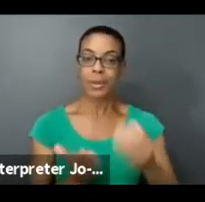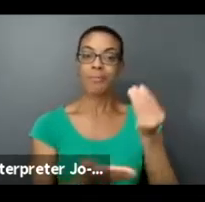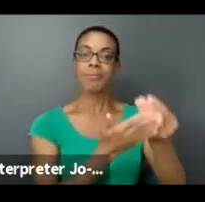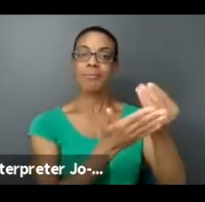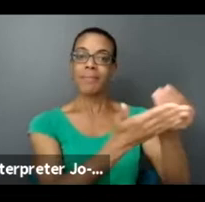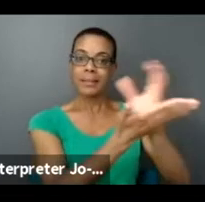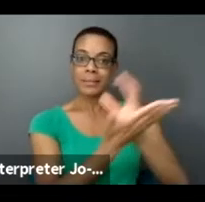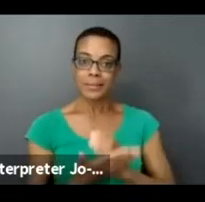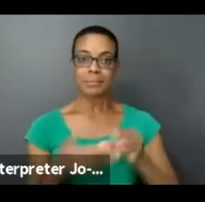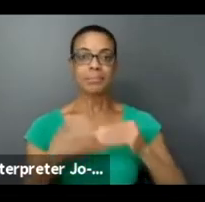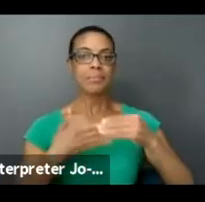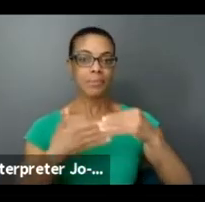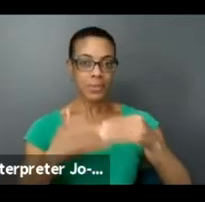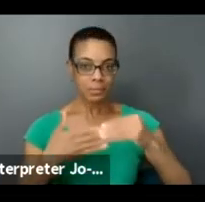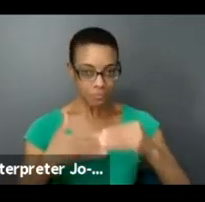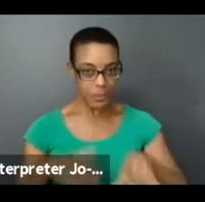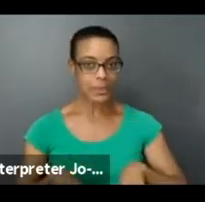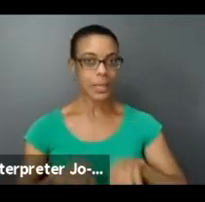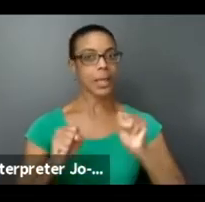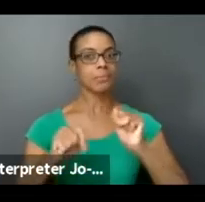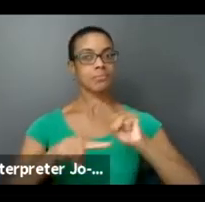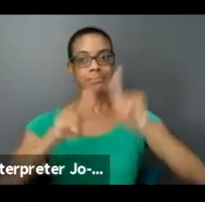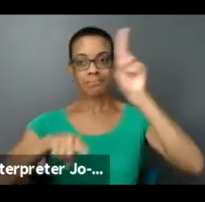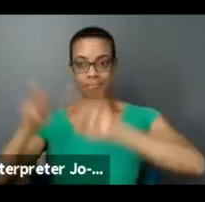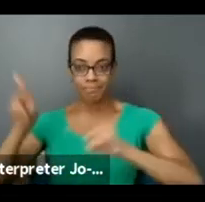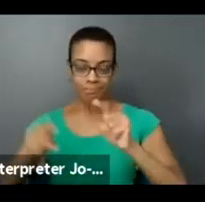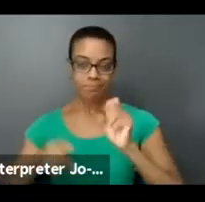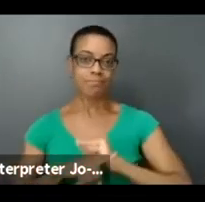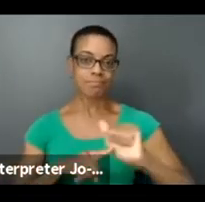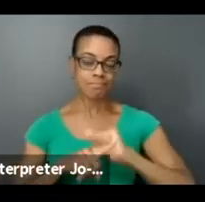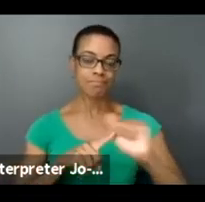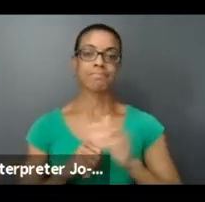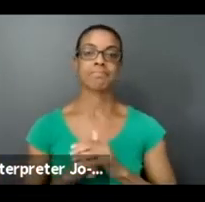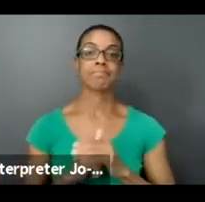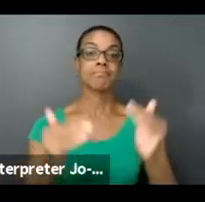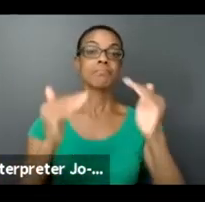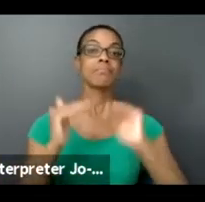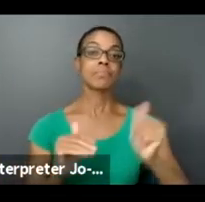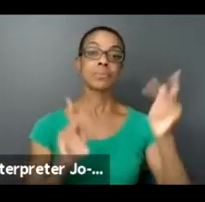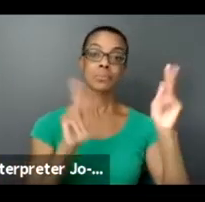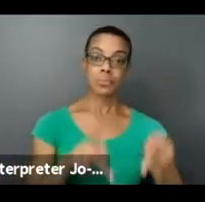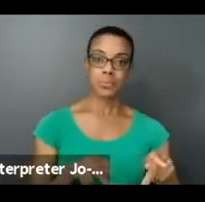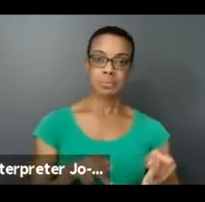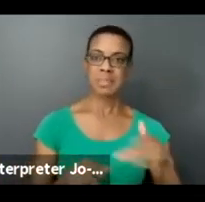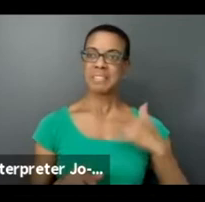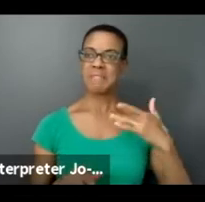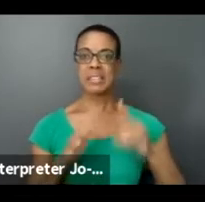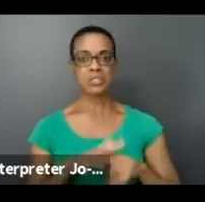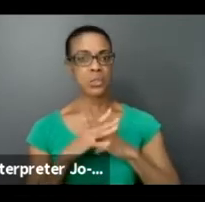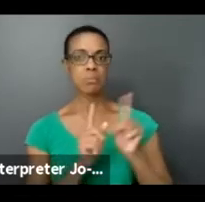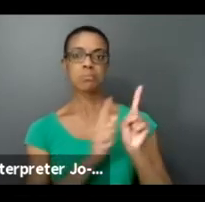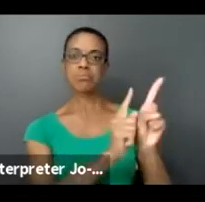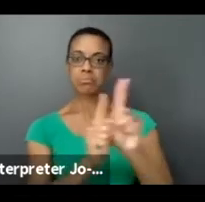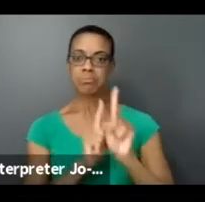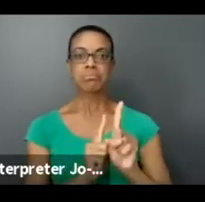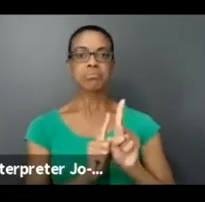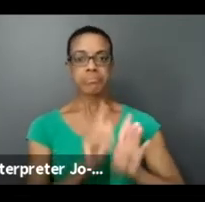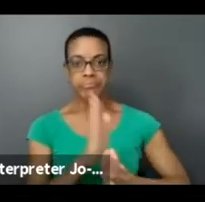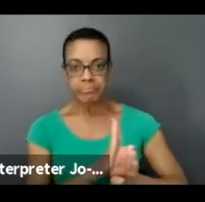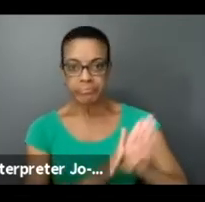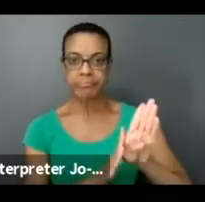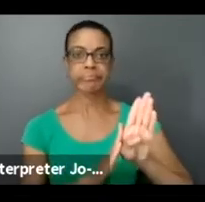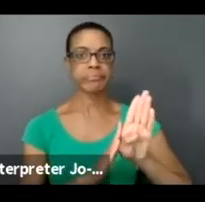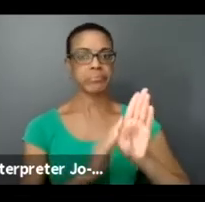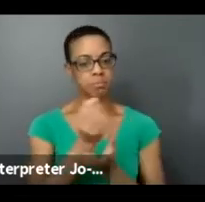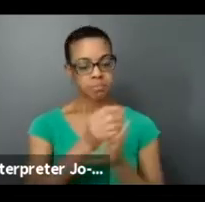to hold our multi-faceted practices. Another person said, I think it starts with mentorship, building that fullness